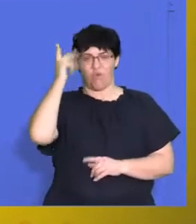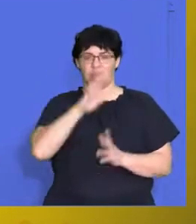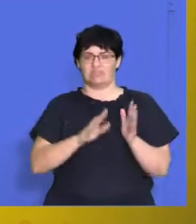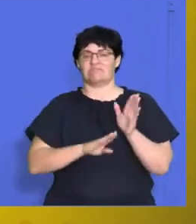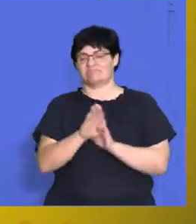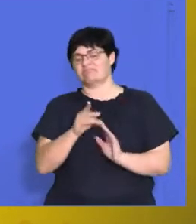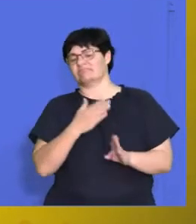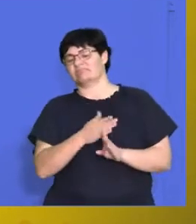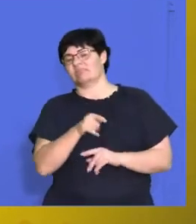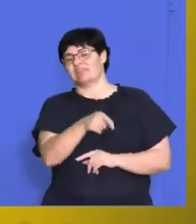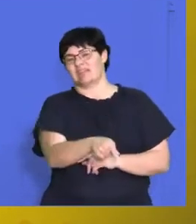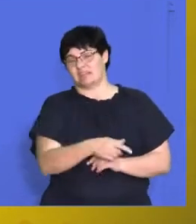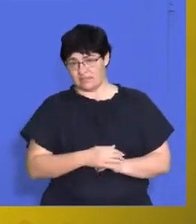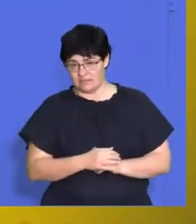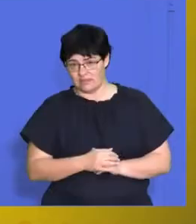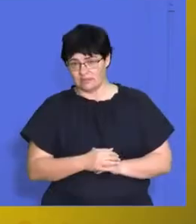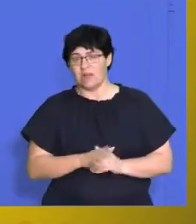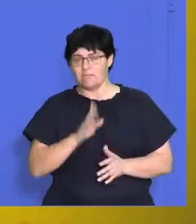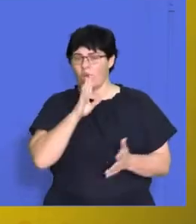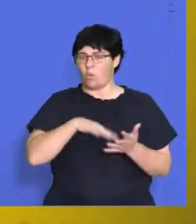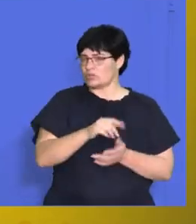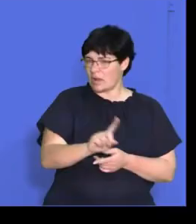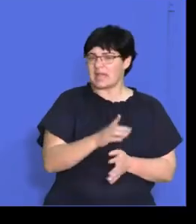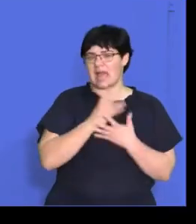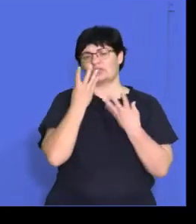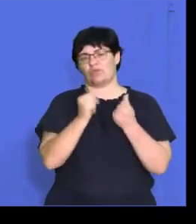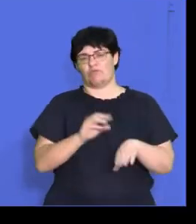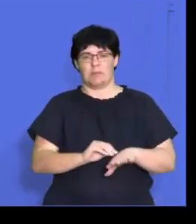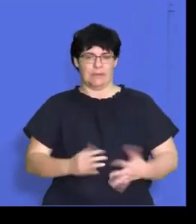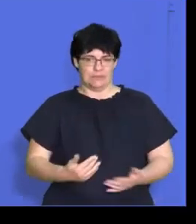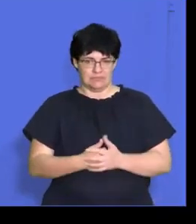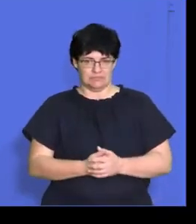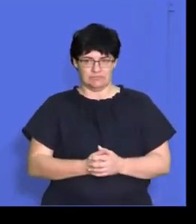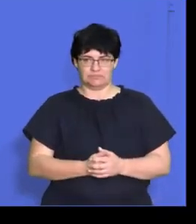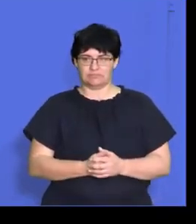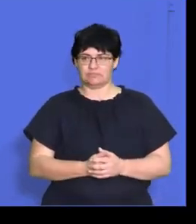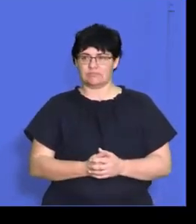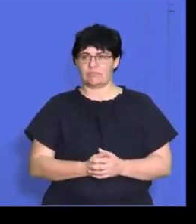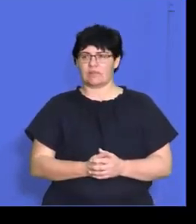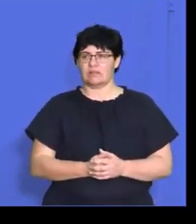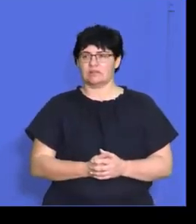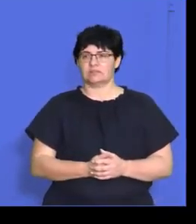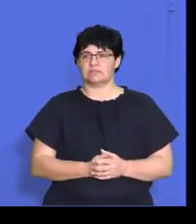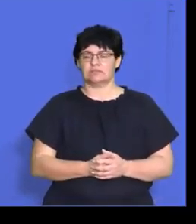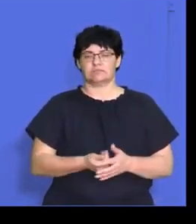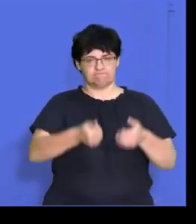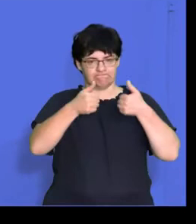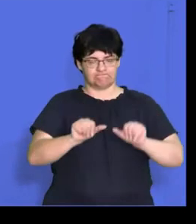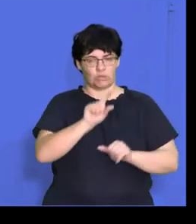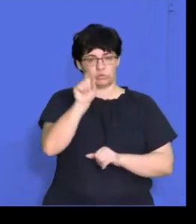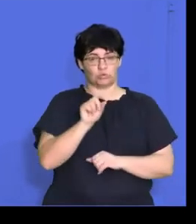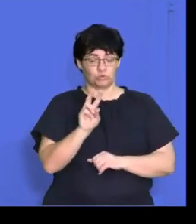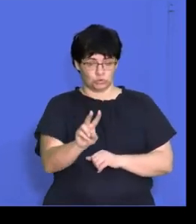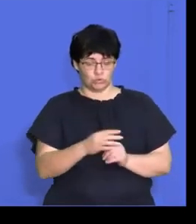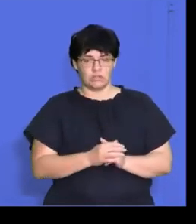what that weakness is and how you can address it. So if we go on to the next question,